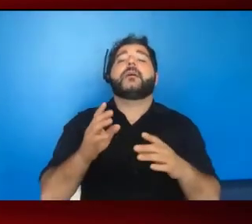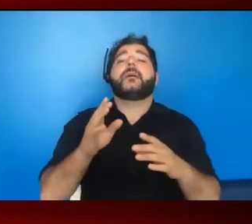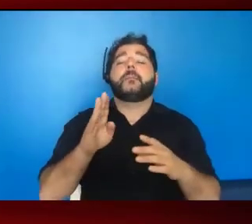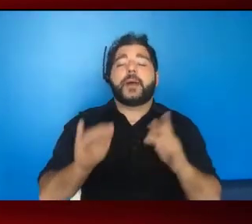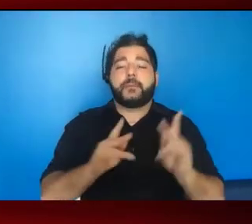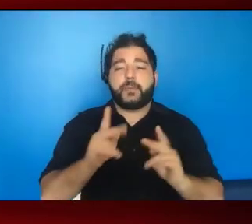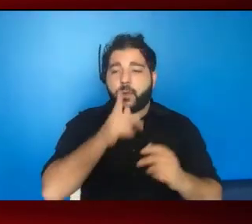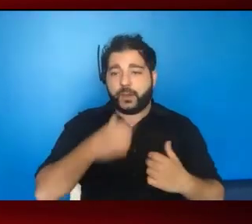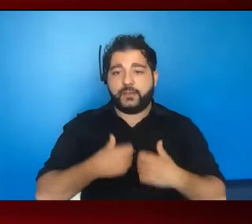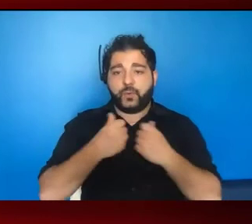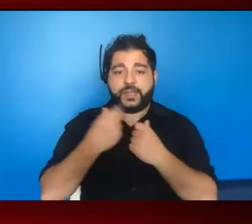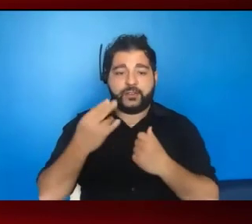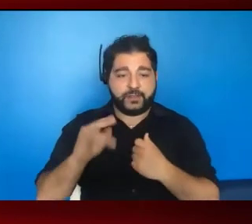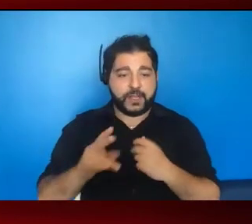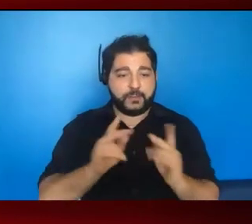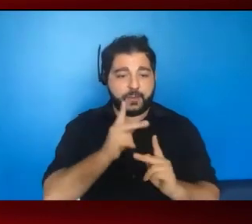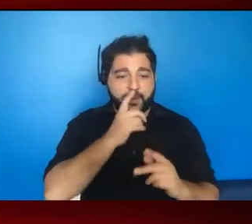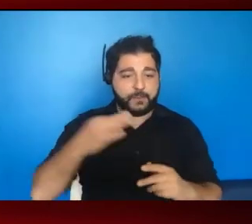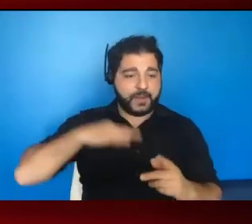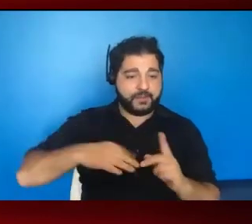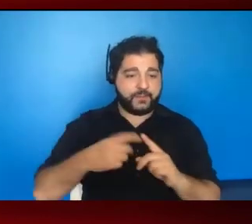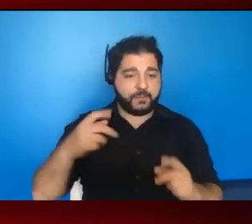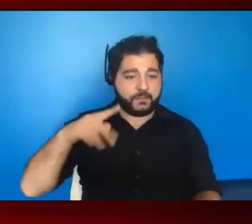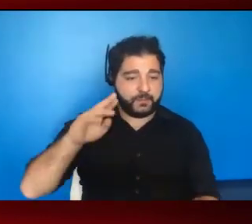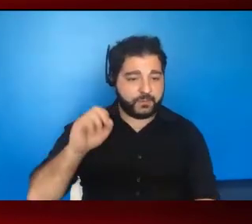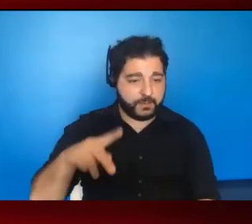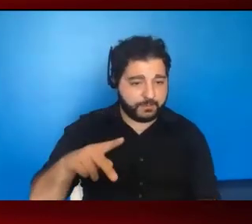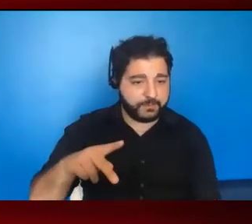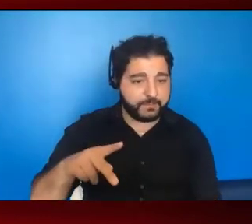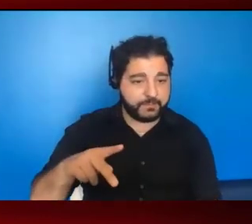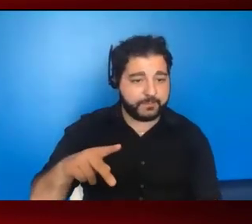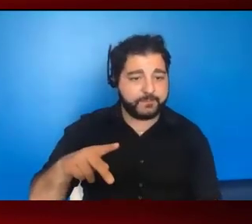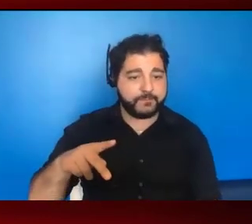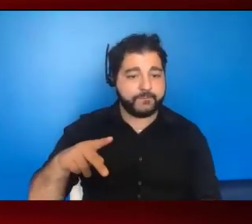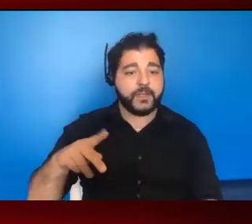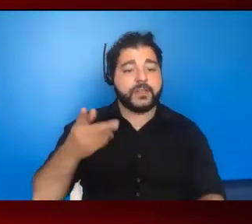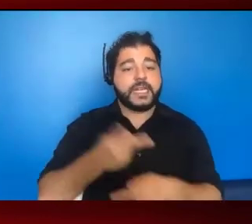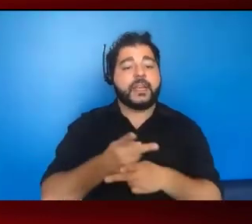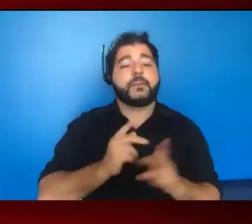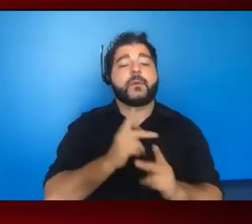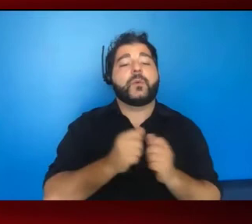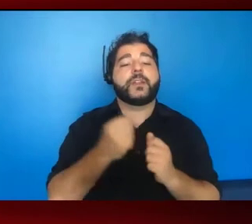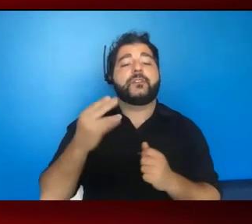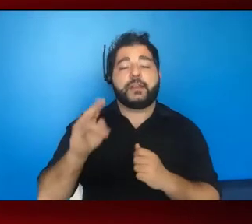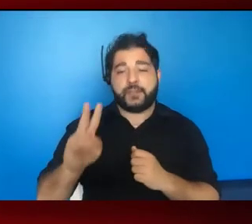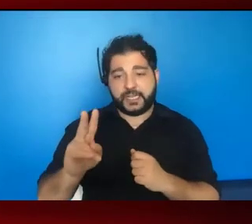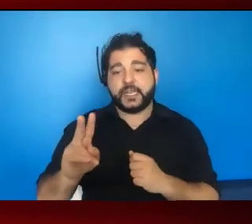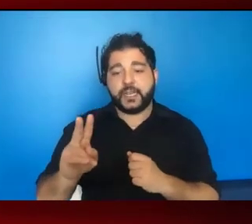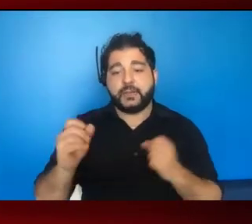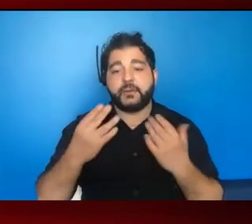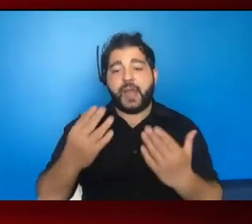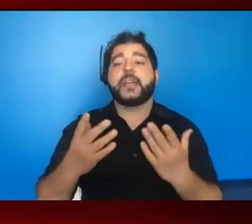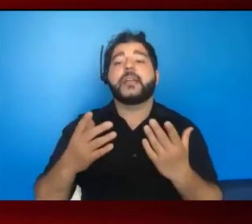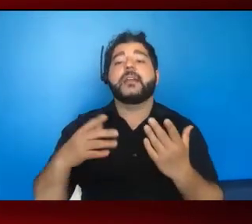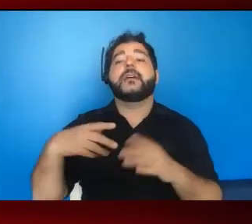with HIV and those who could benefit from PrEP. So as a doctor taking care of people living with HIV and providing pre